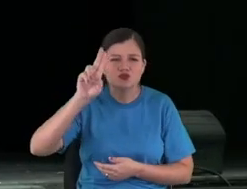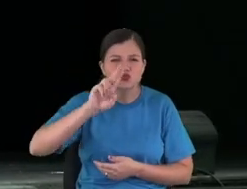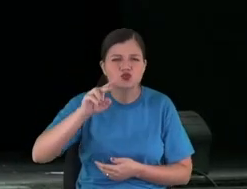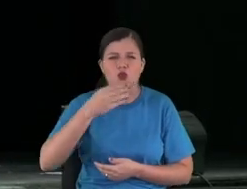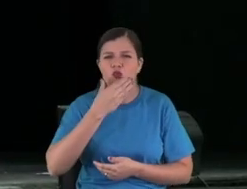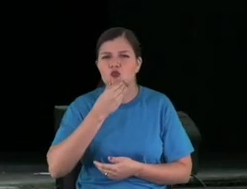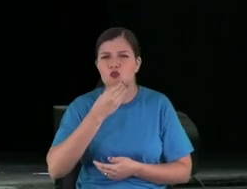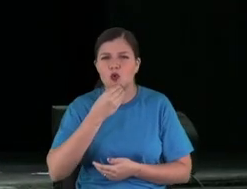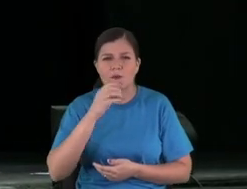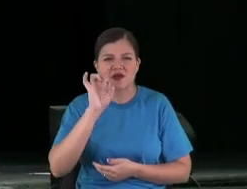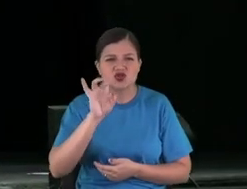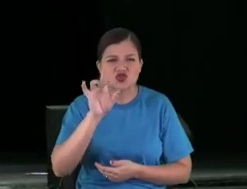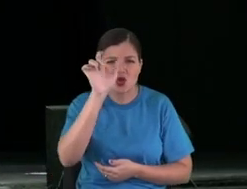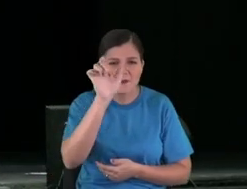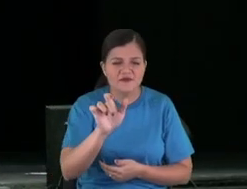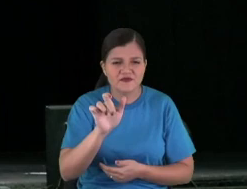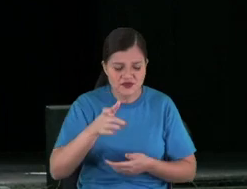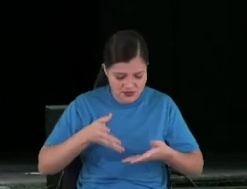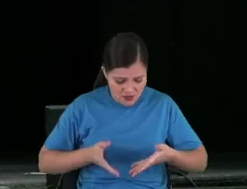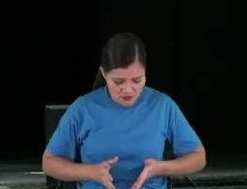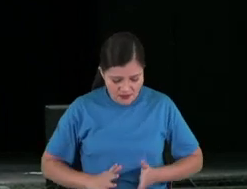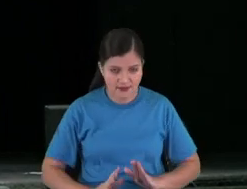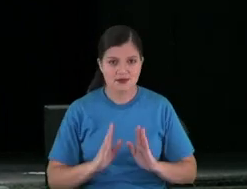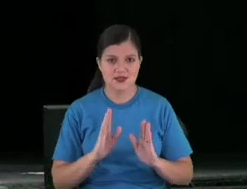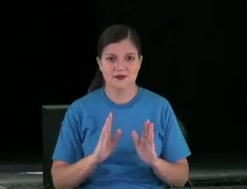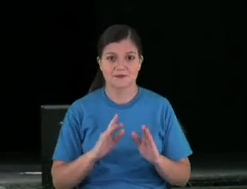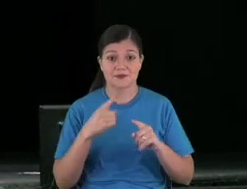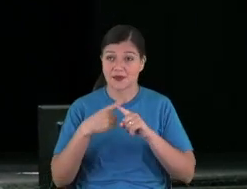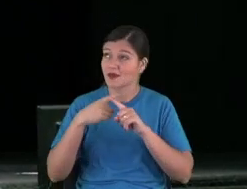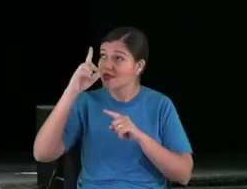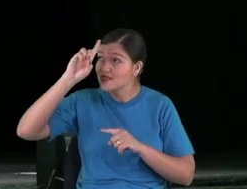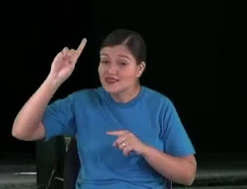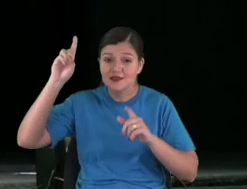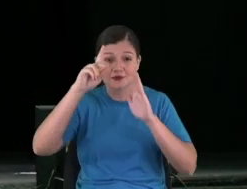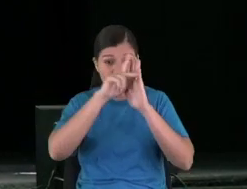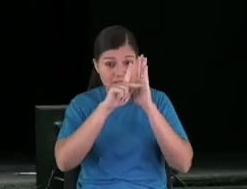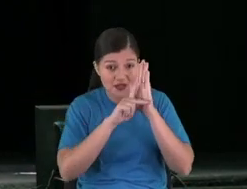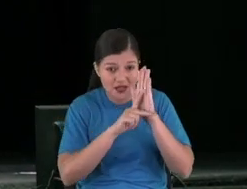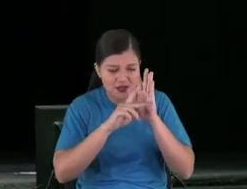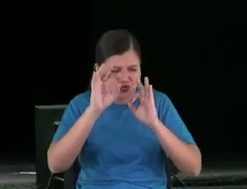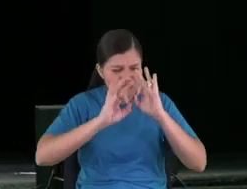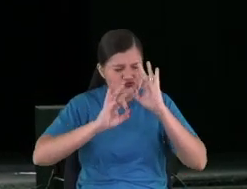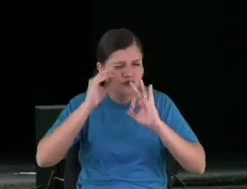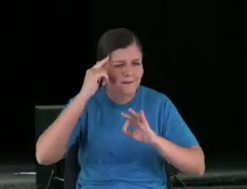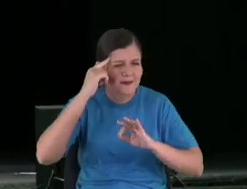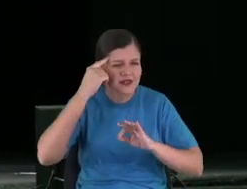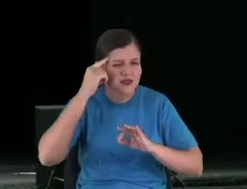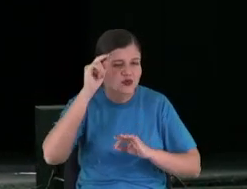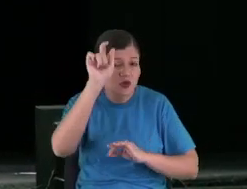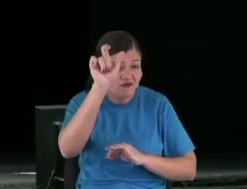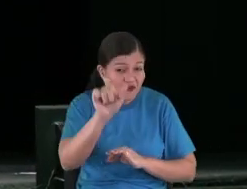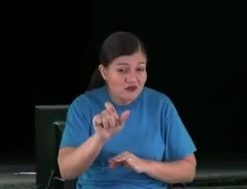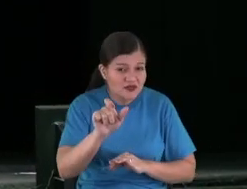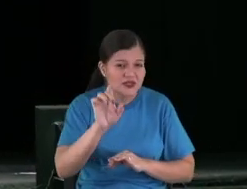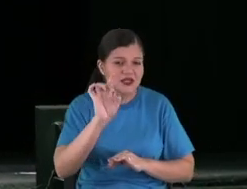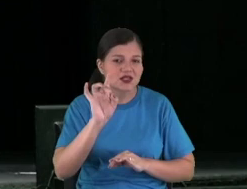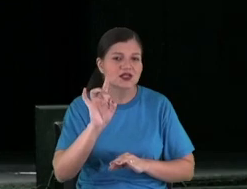man just to mate you. Because God has made planning you since the beginning of the world.